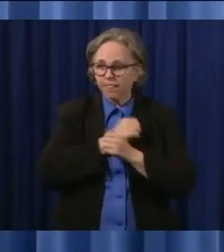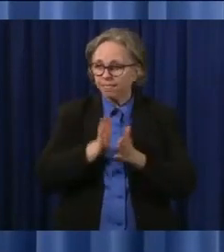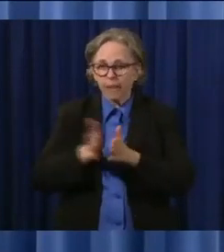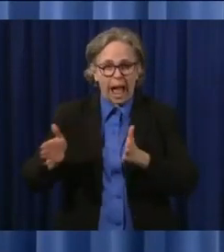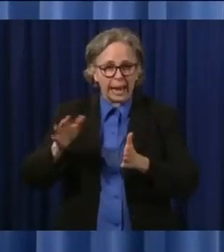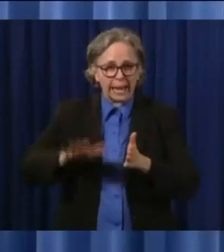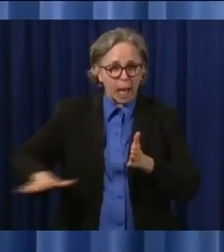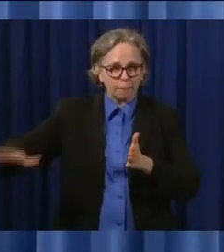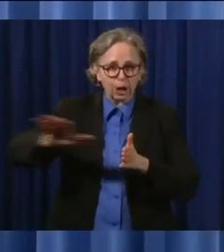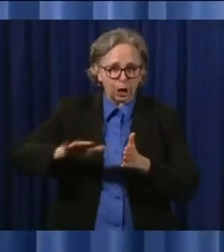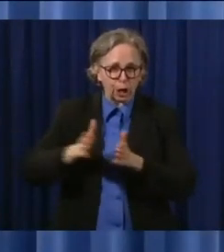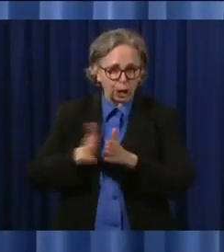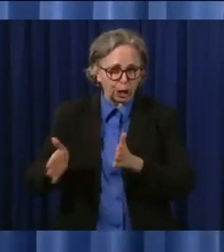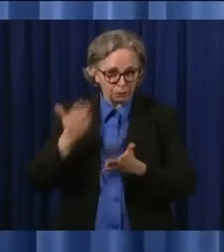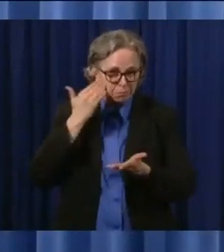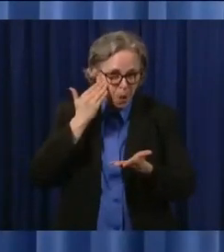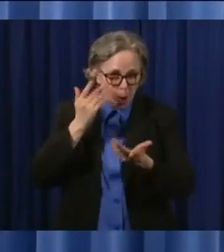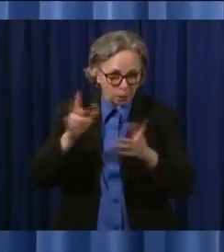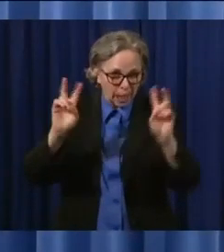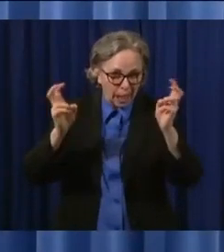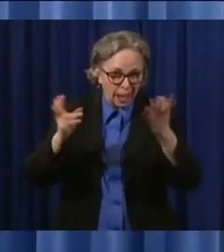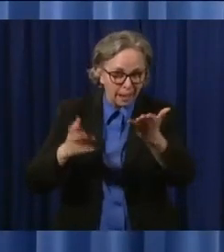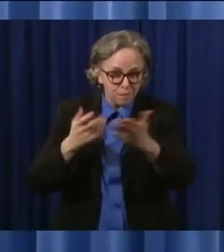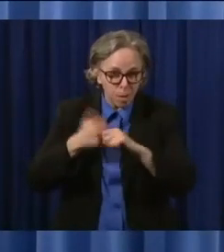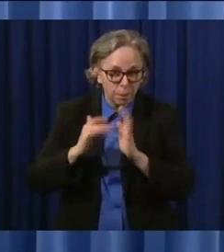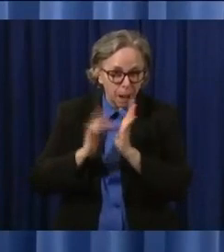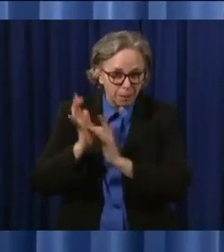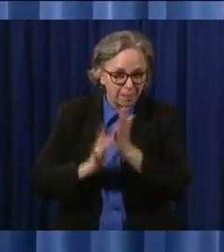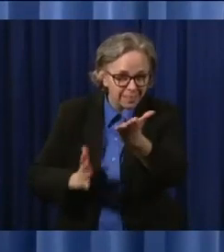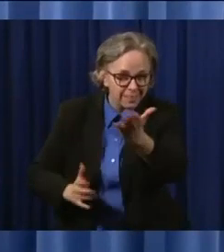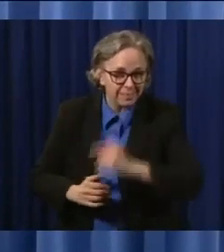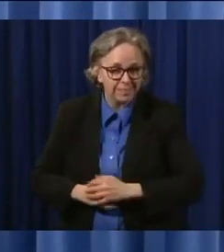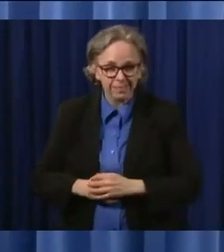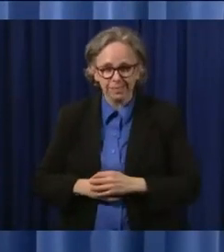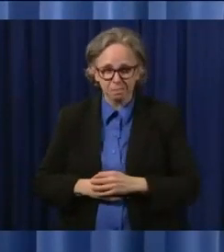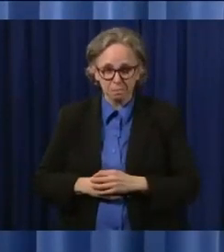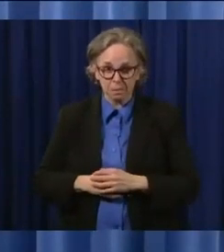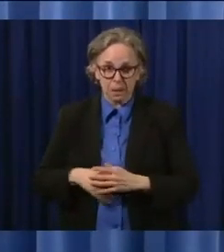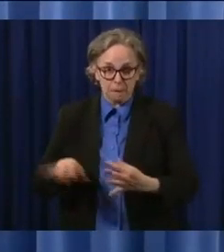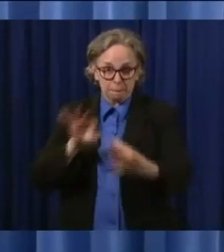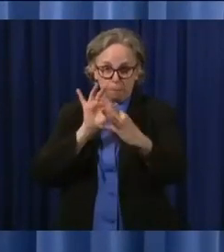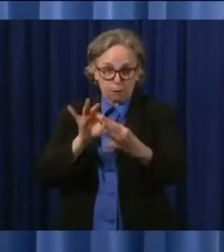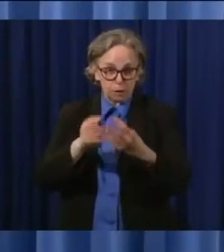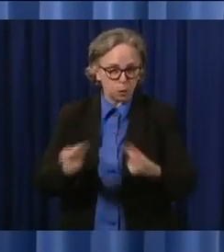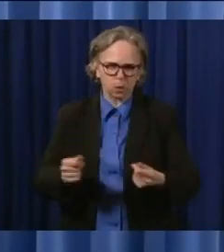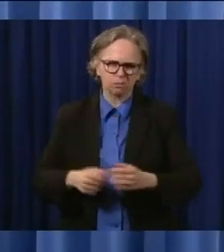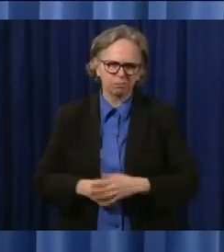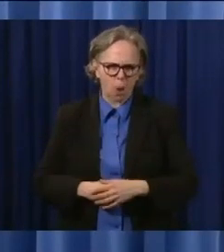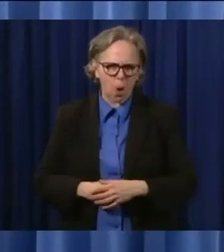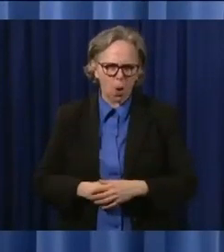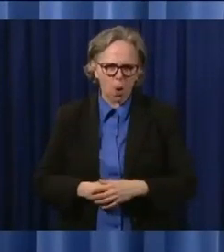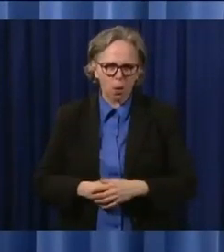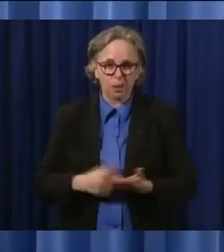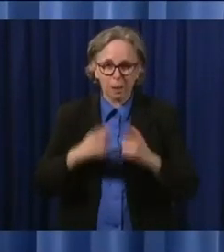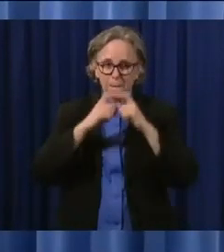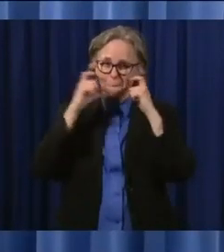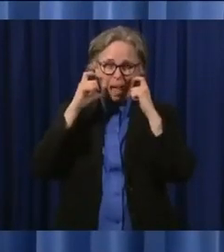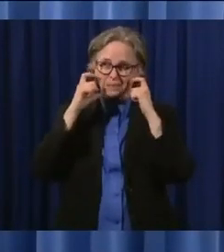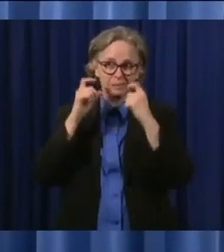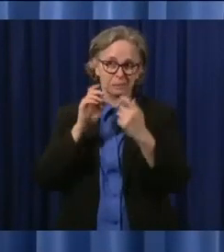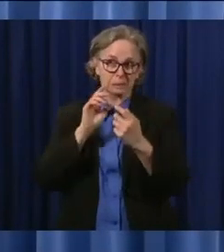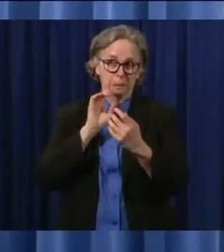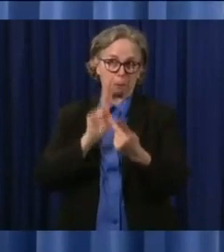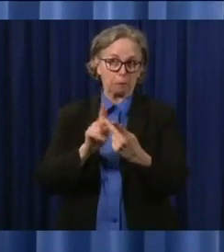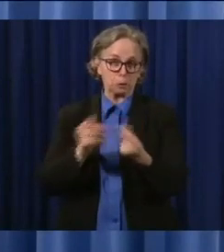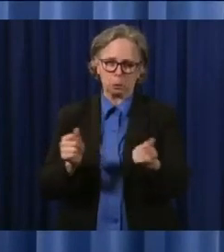is it perfect? No. It's not perfect. We know that. But it's another layer. And the evidence is clear. It is another layer.